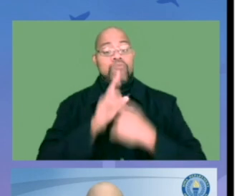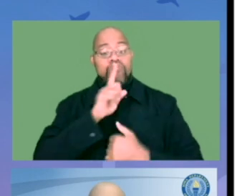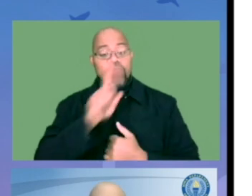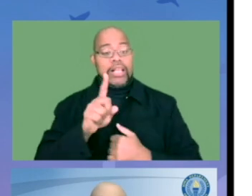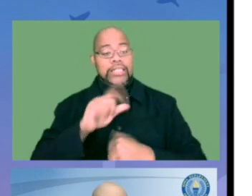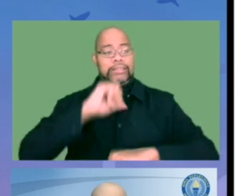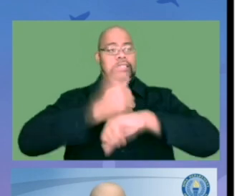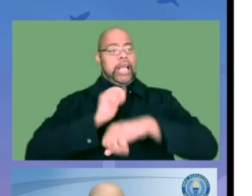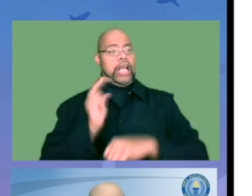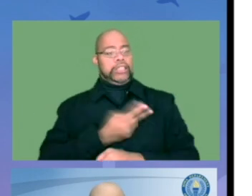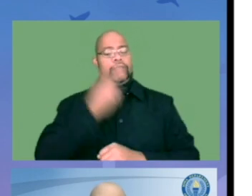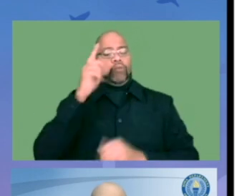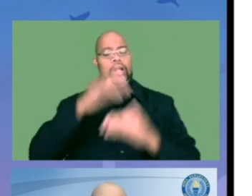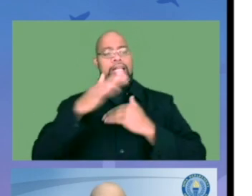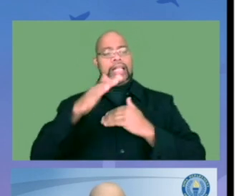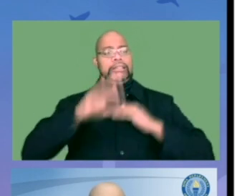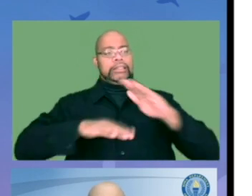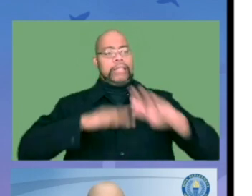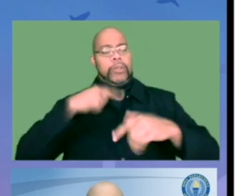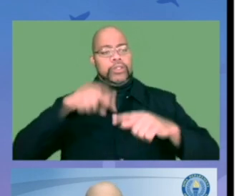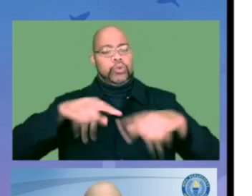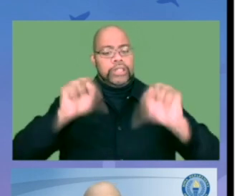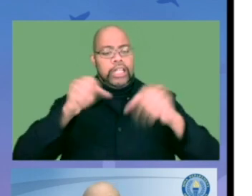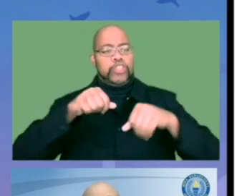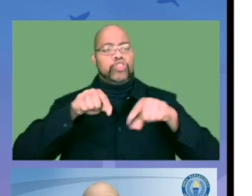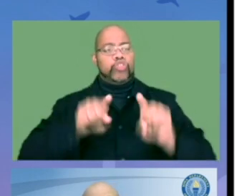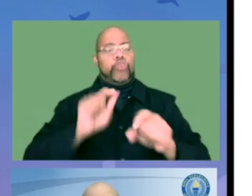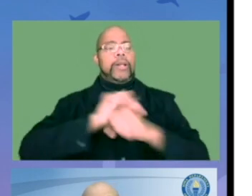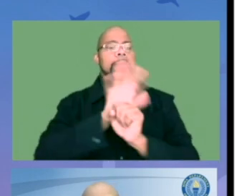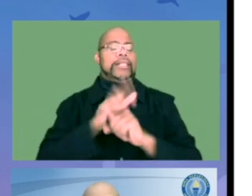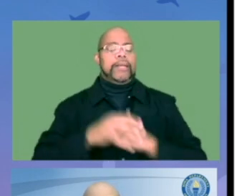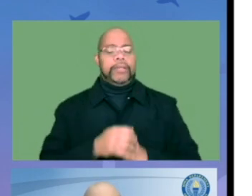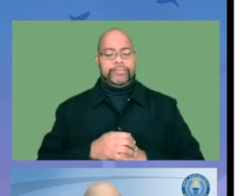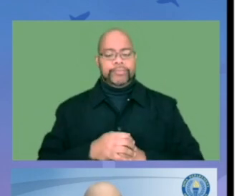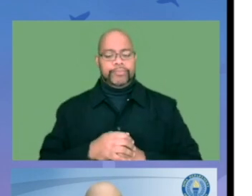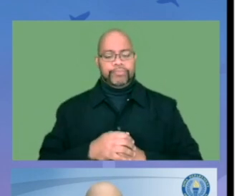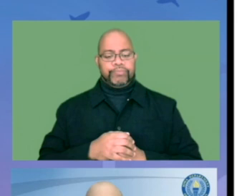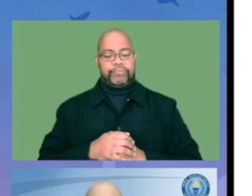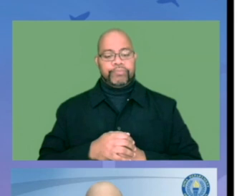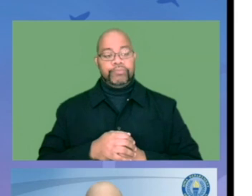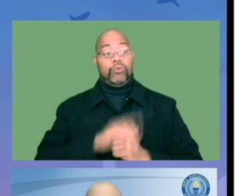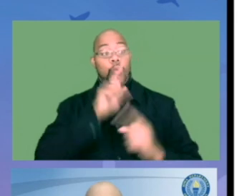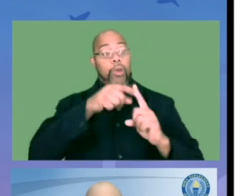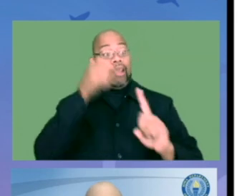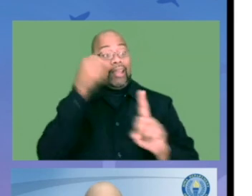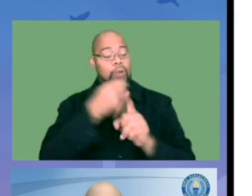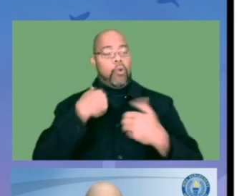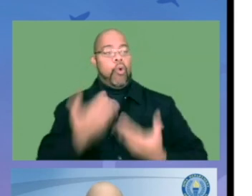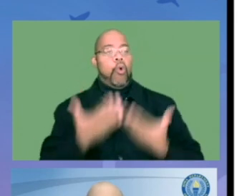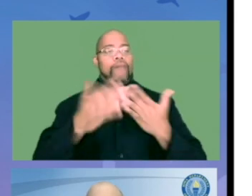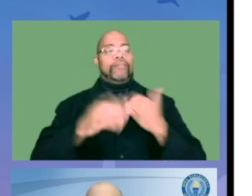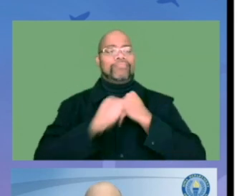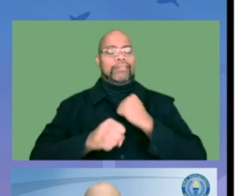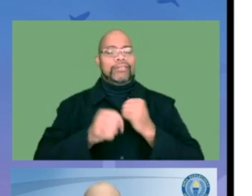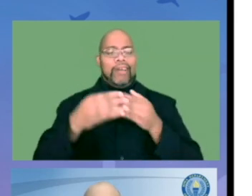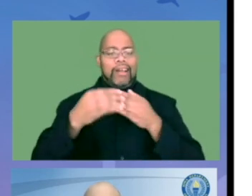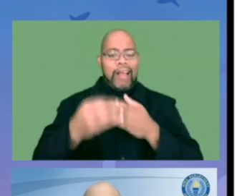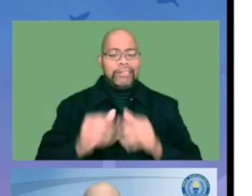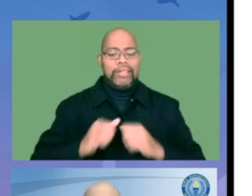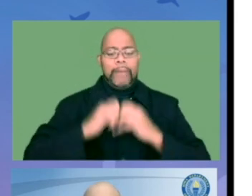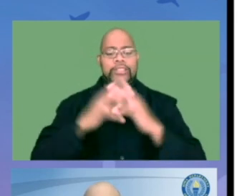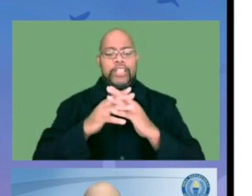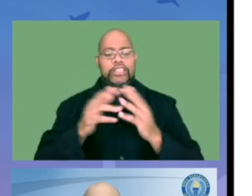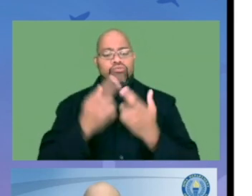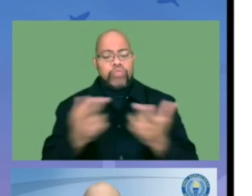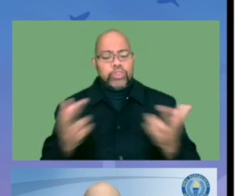And that helped really stage us for the next steps that we need to take during the pandemic. As it hit, we were offering extensive